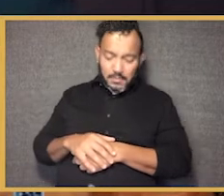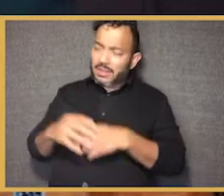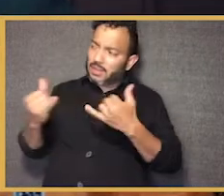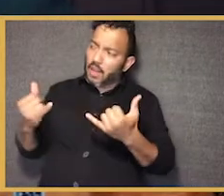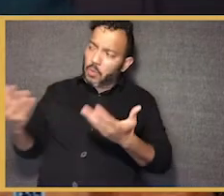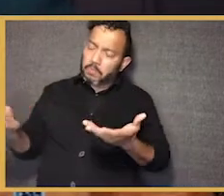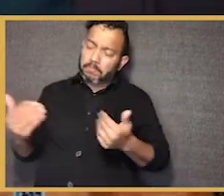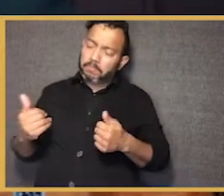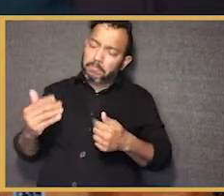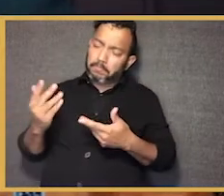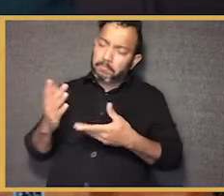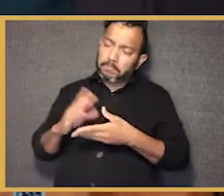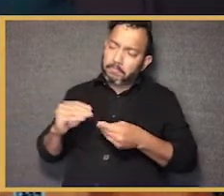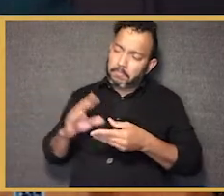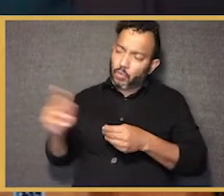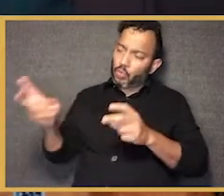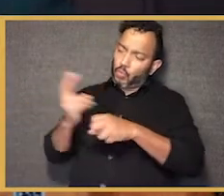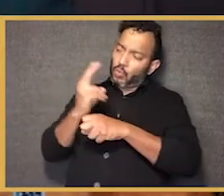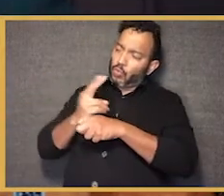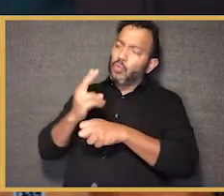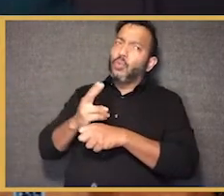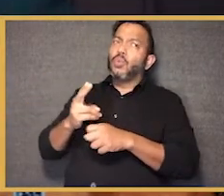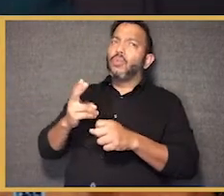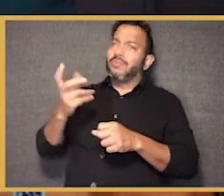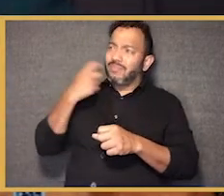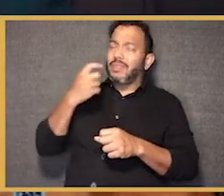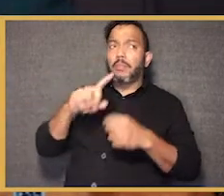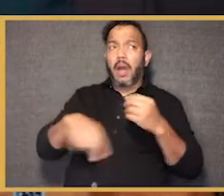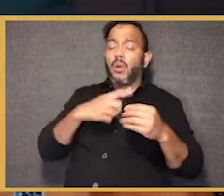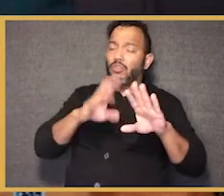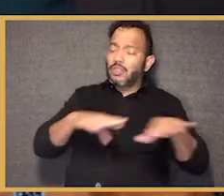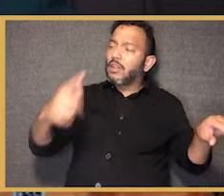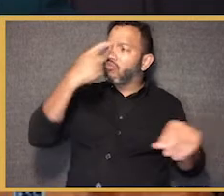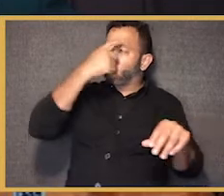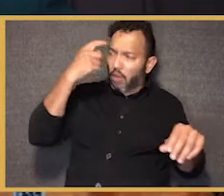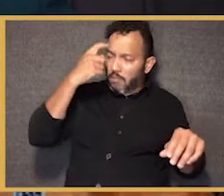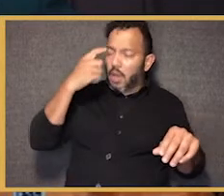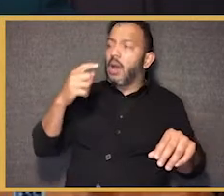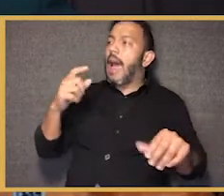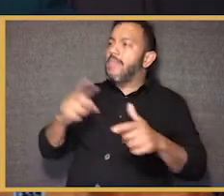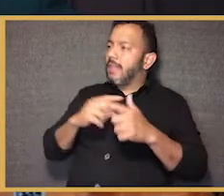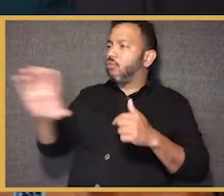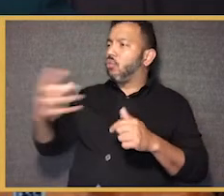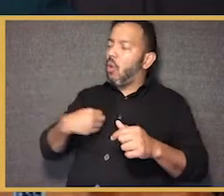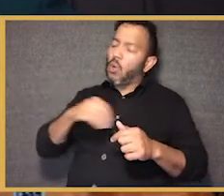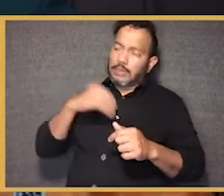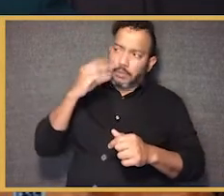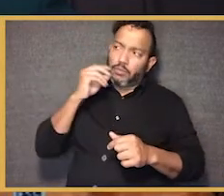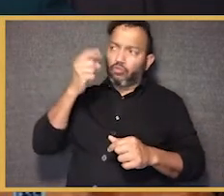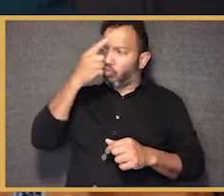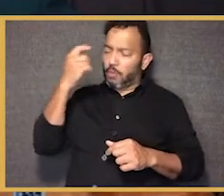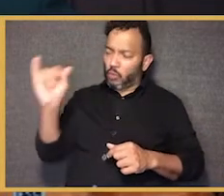So earlier you mentioned, you used the term trauma in reflecting on some of your own